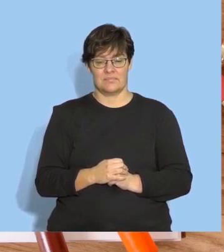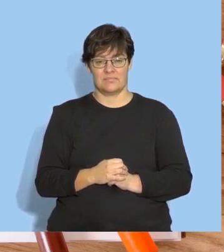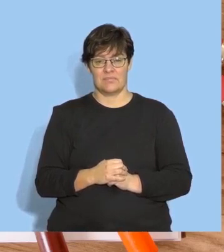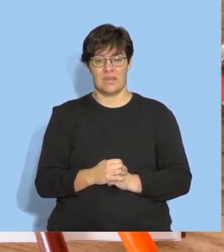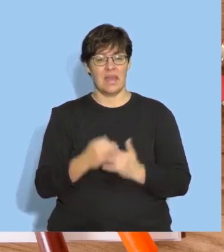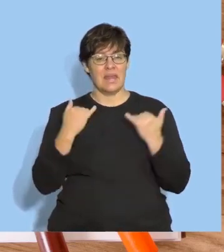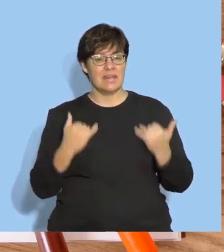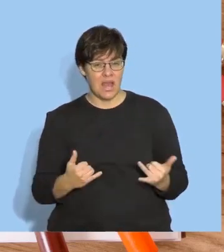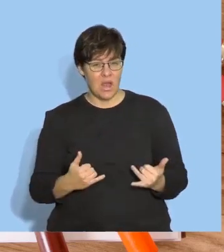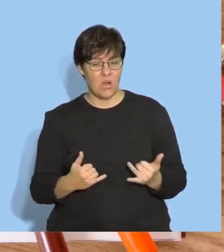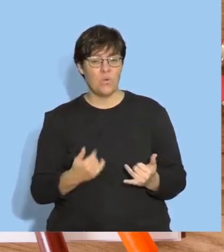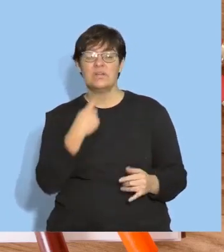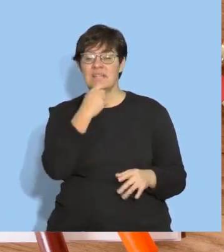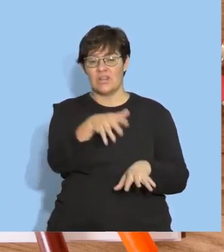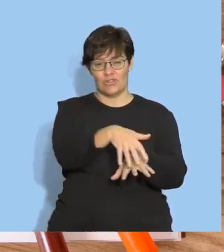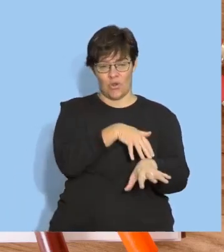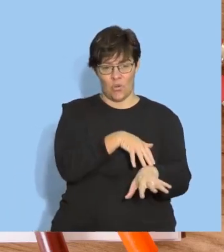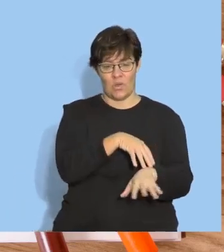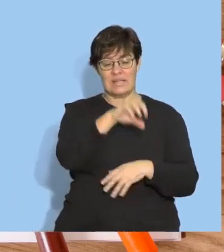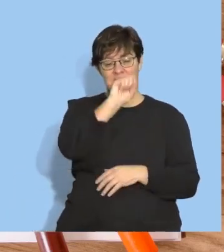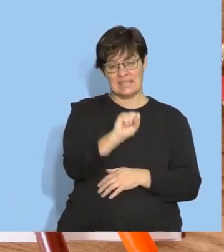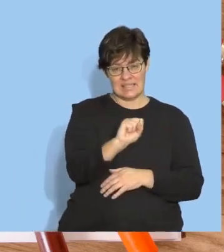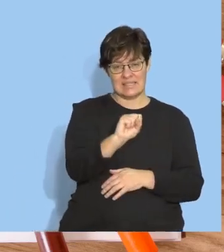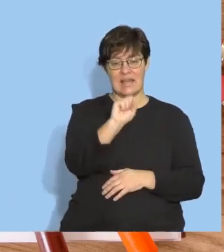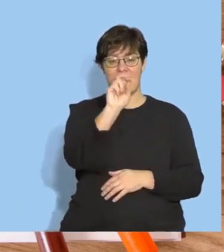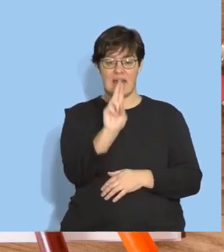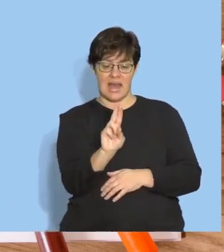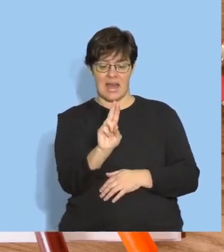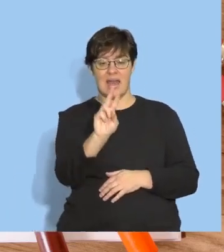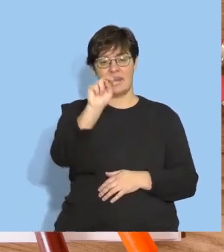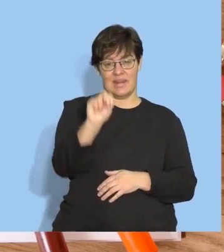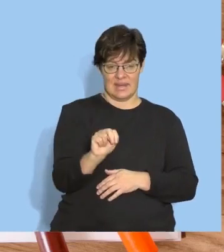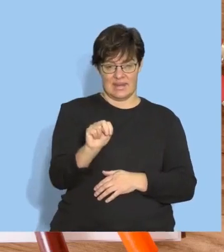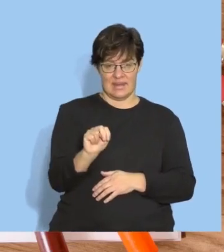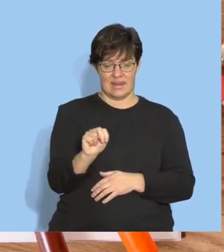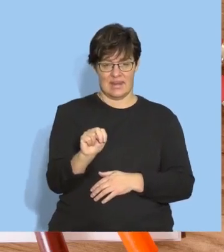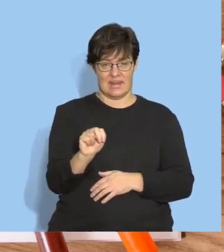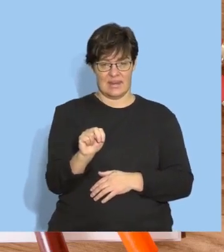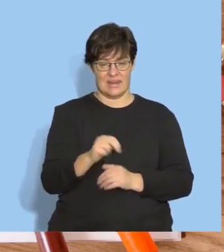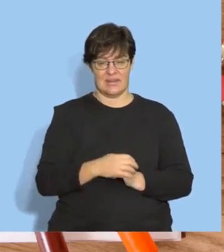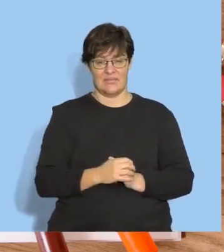Now we will say sun slowly. Sss, a, n.